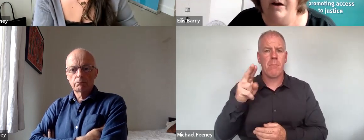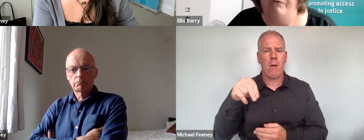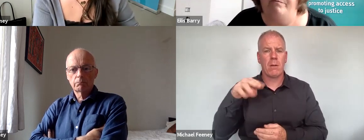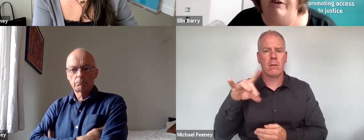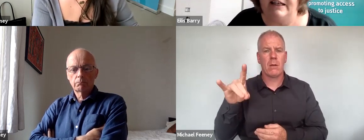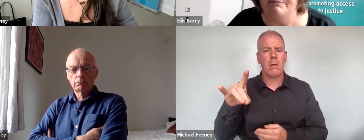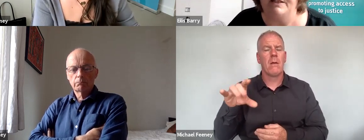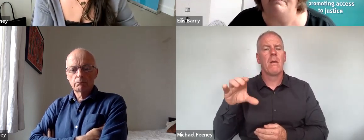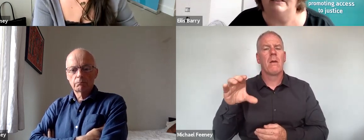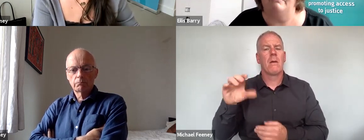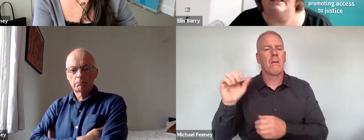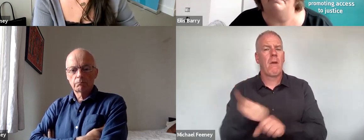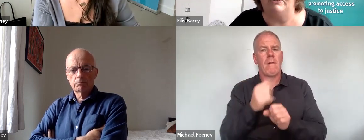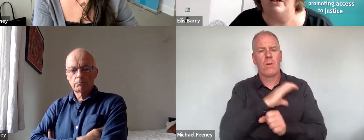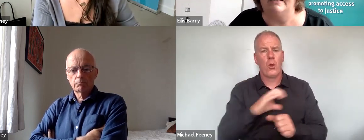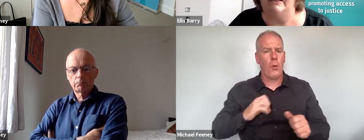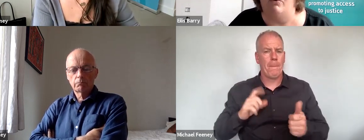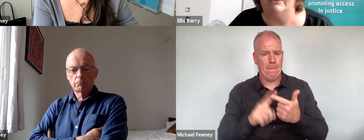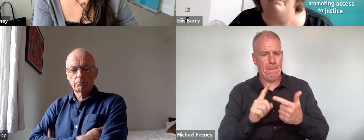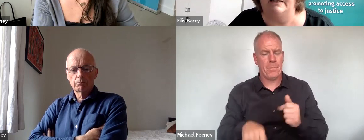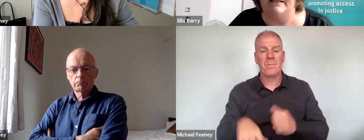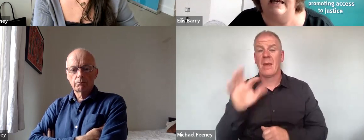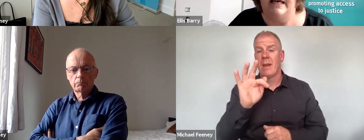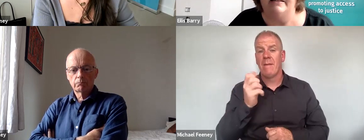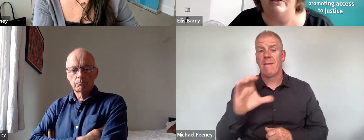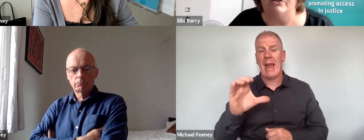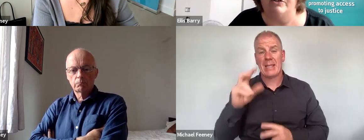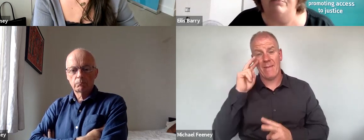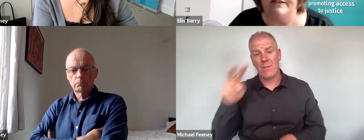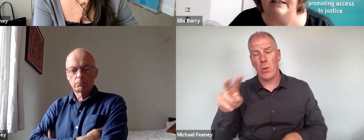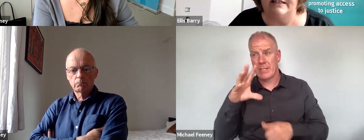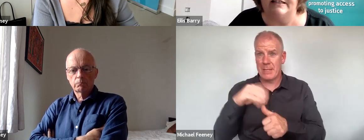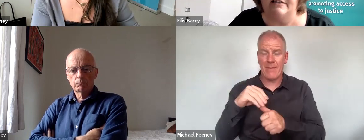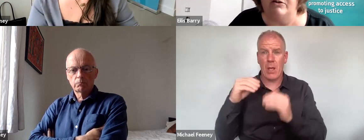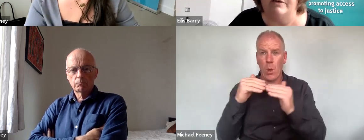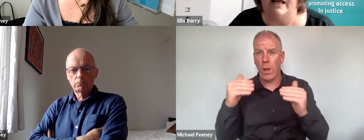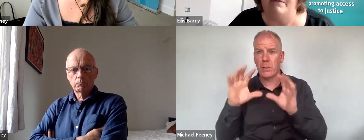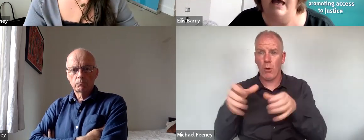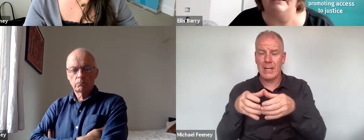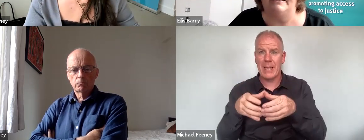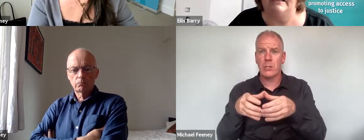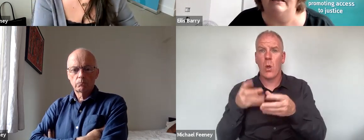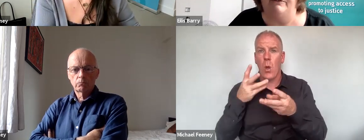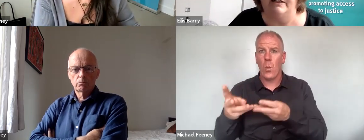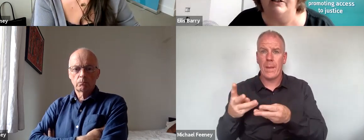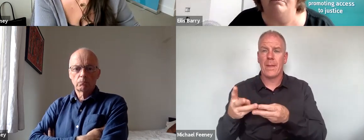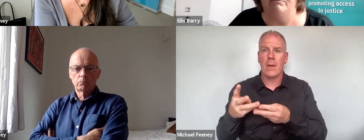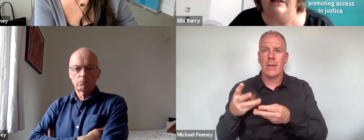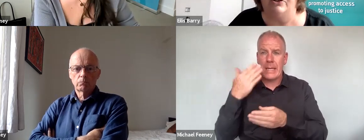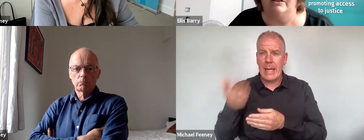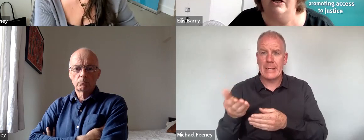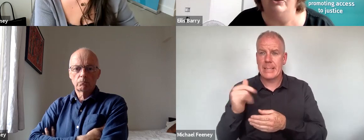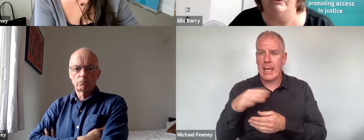From FLAG's perspective, a specialized equality body instituting proceedings in its own name has a significant